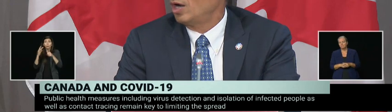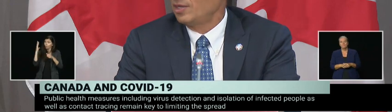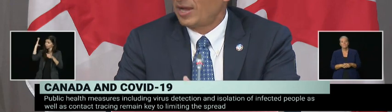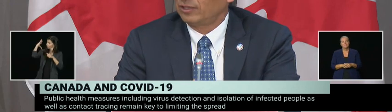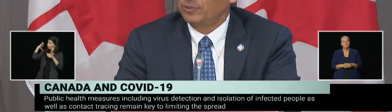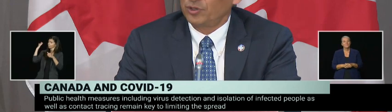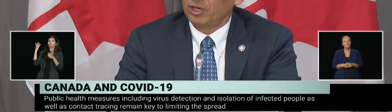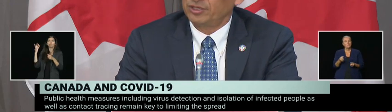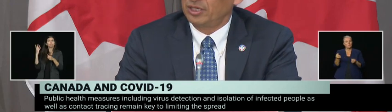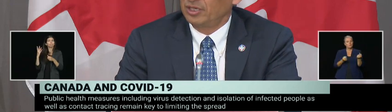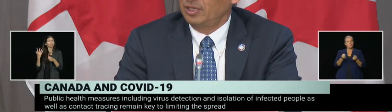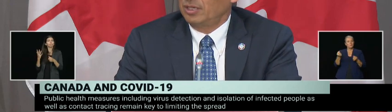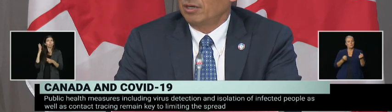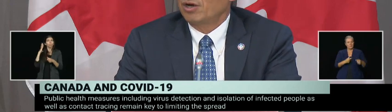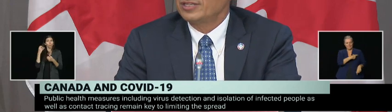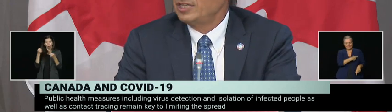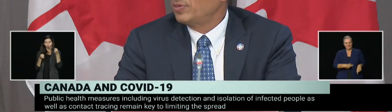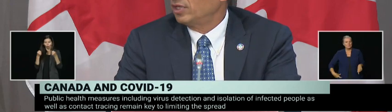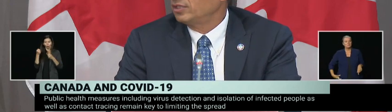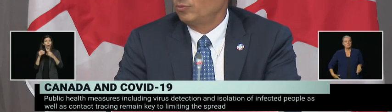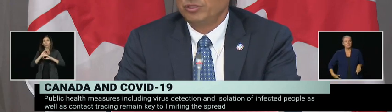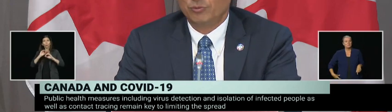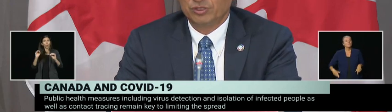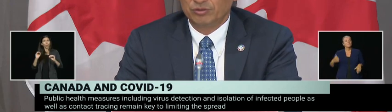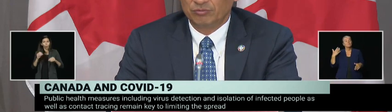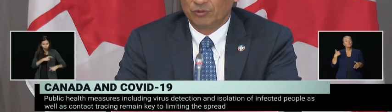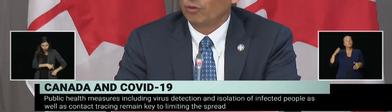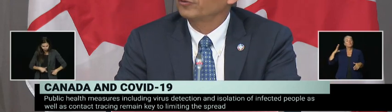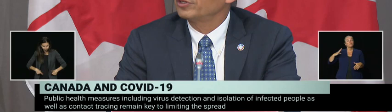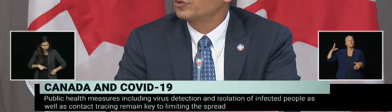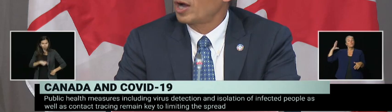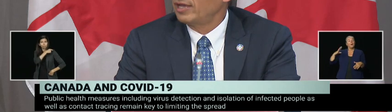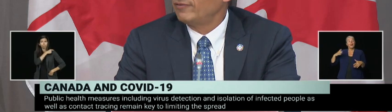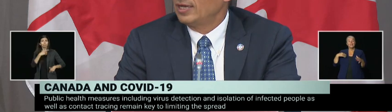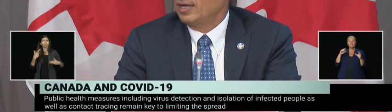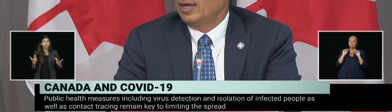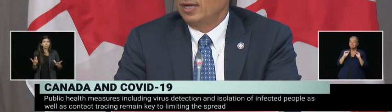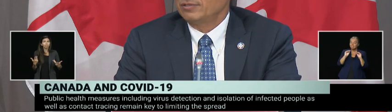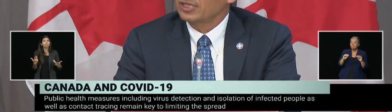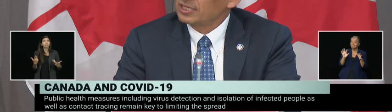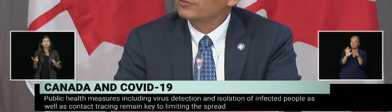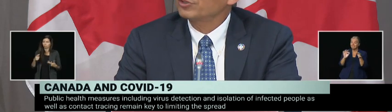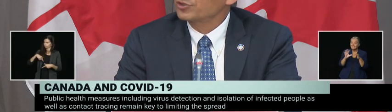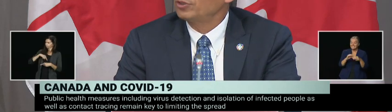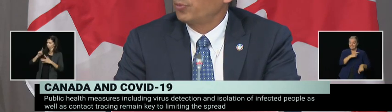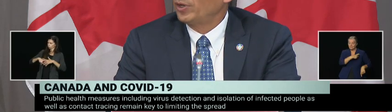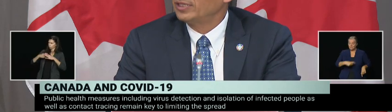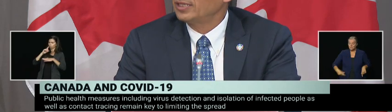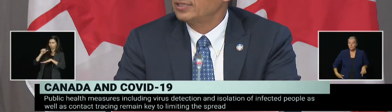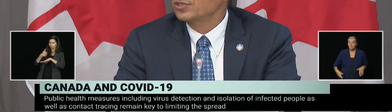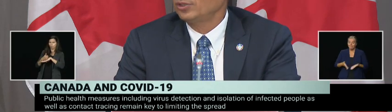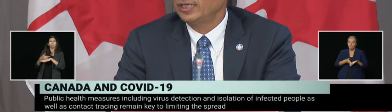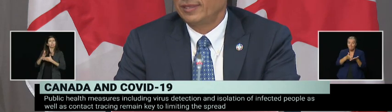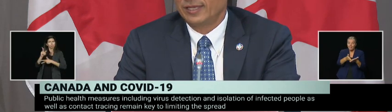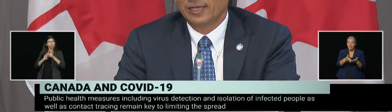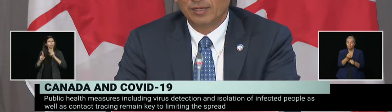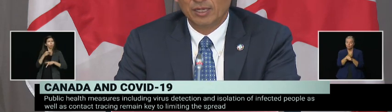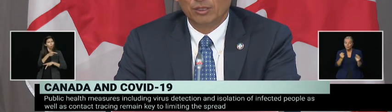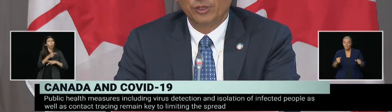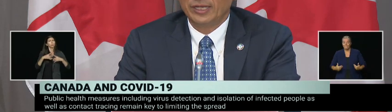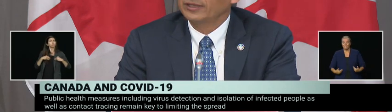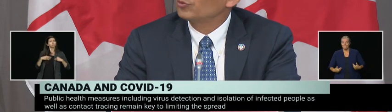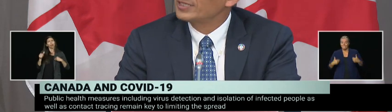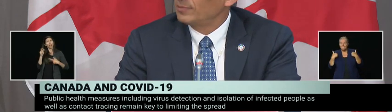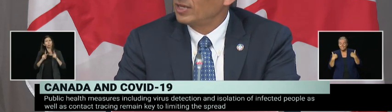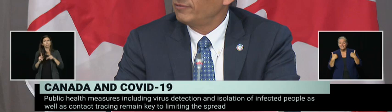you automatically put on a car seatbelt, and when you go for a drive, successful at a certain point. And then certainly, I think,